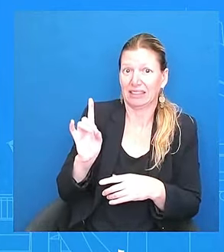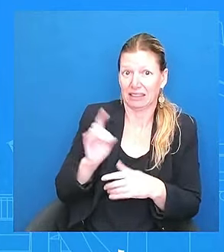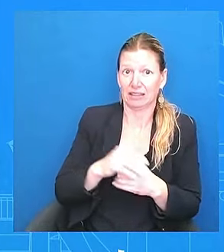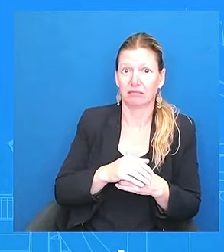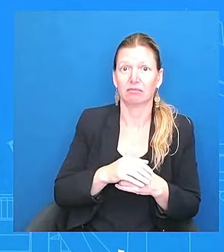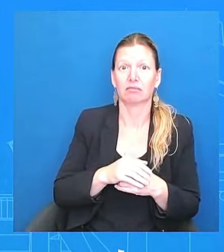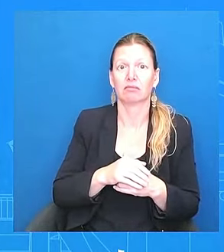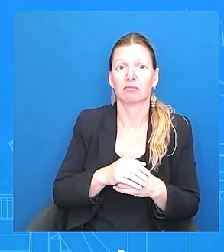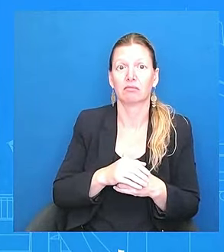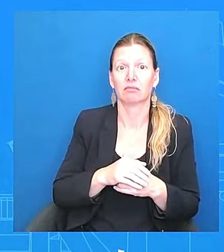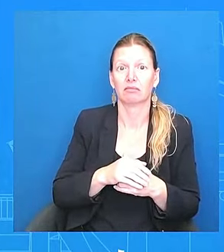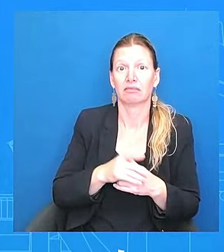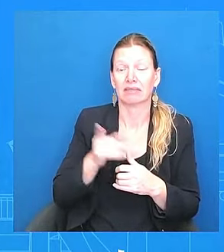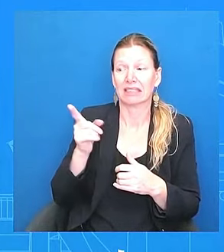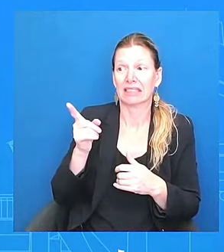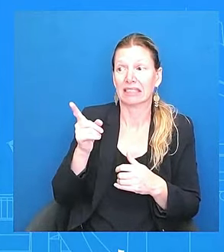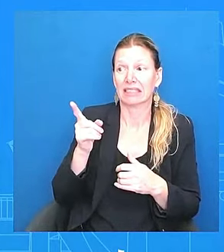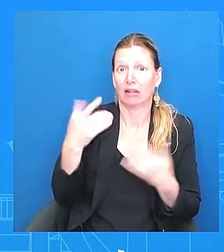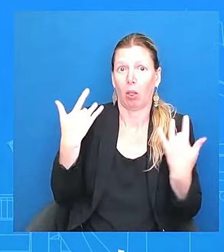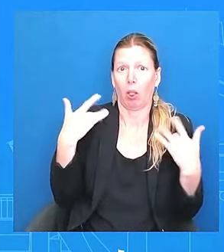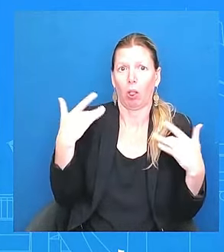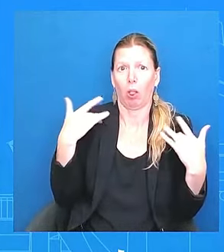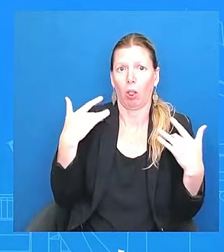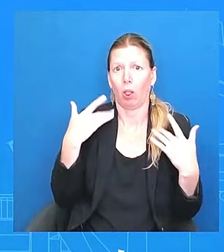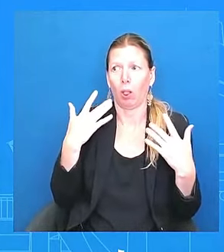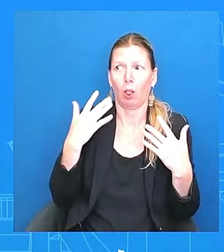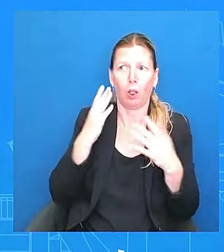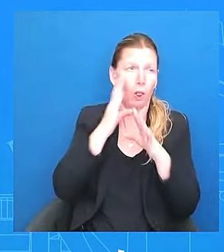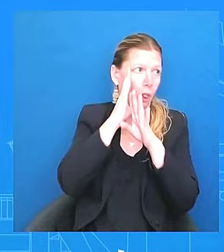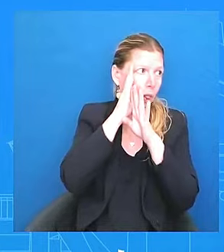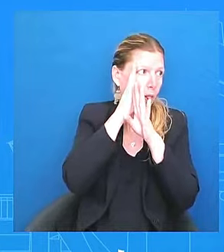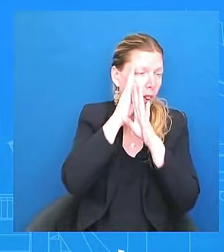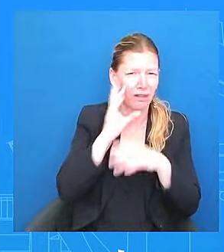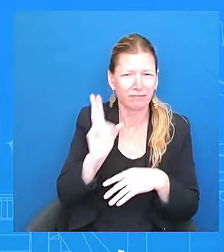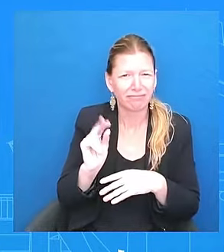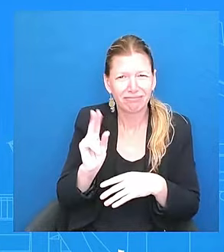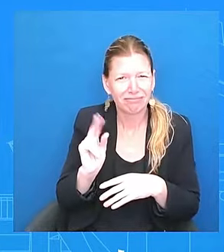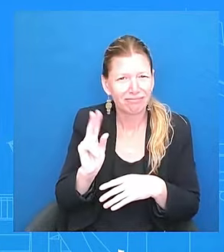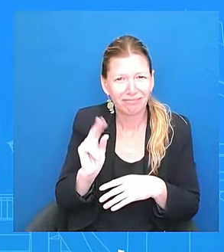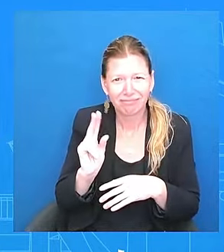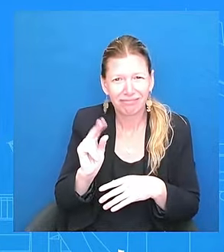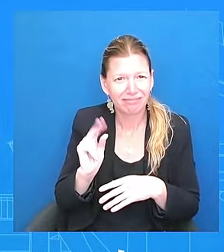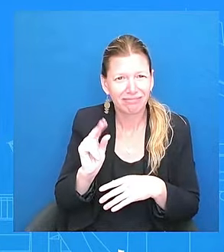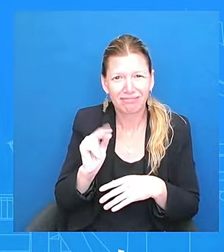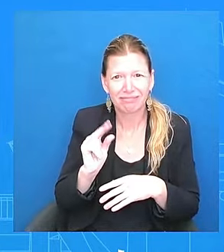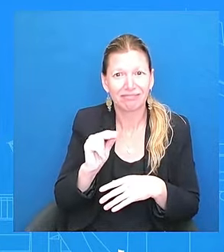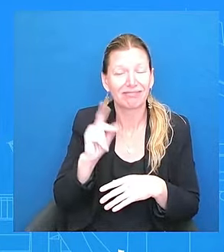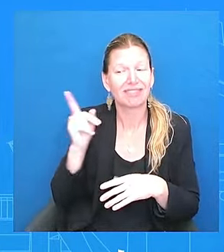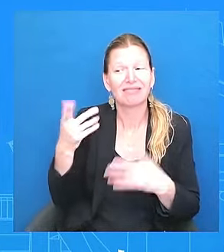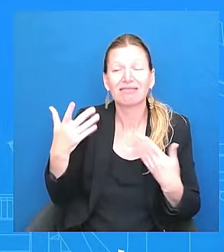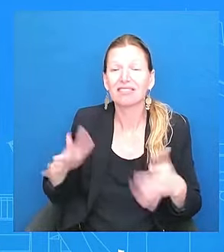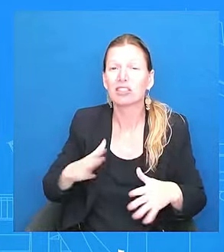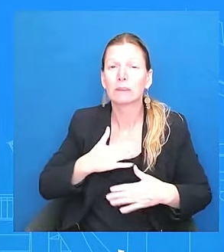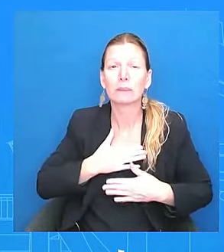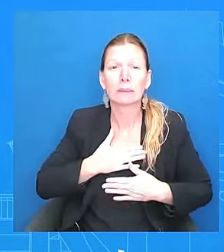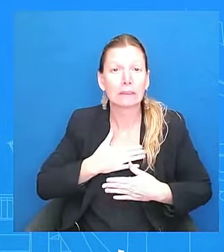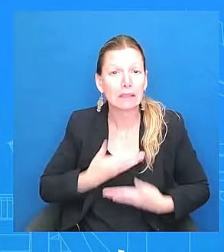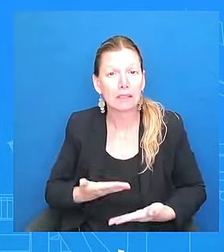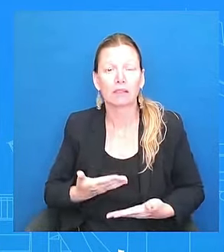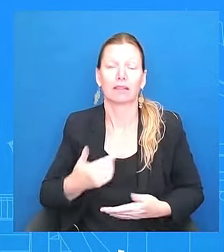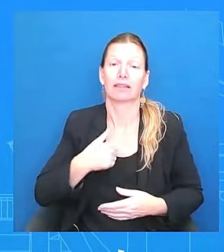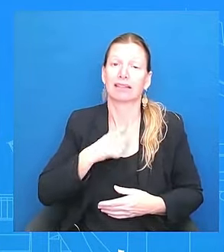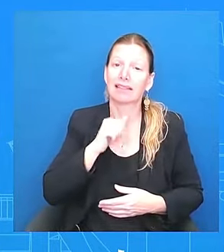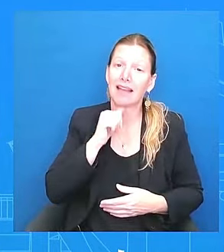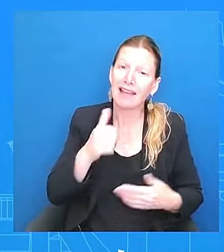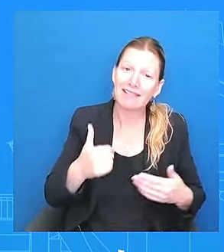it. He didn't hide from it. He said, I am not a young man, obviously. I'm not as a good debater as I used to be. I don't talk as smooth. I